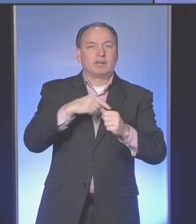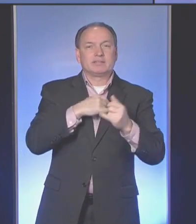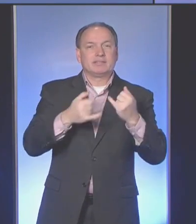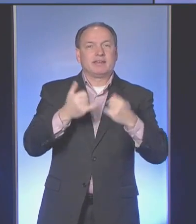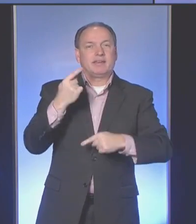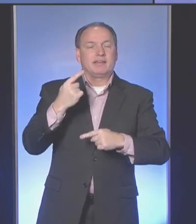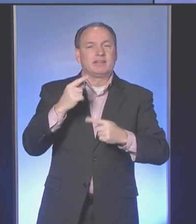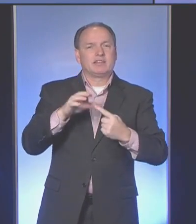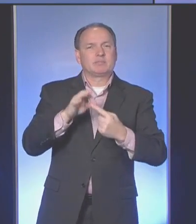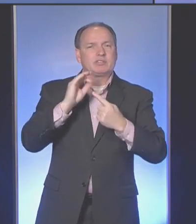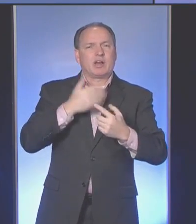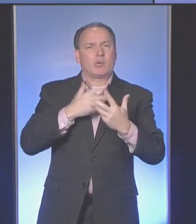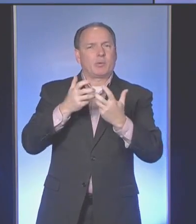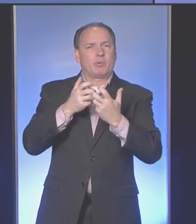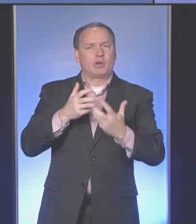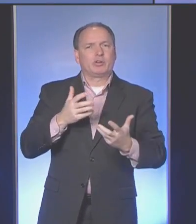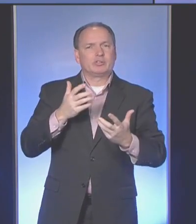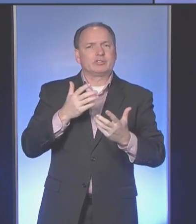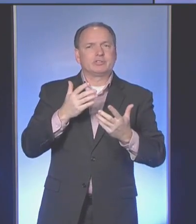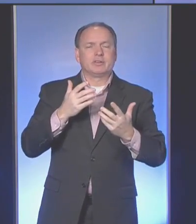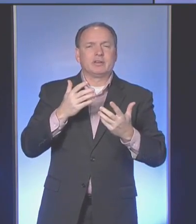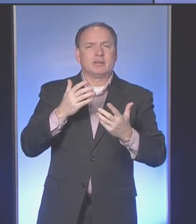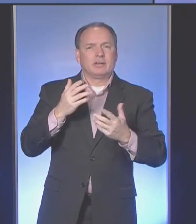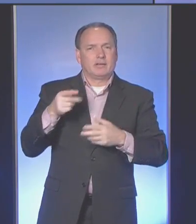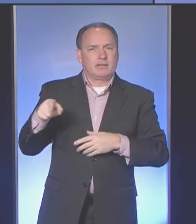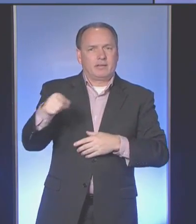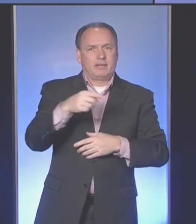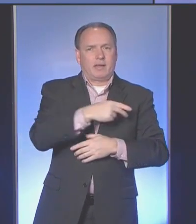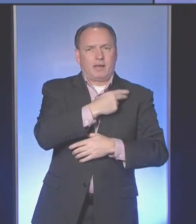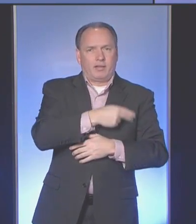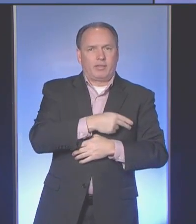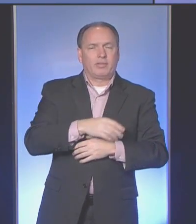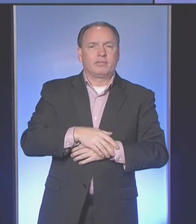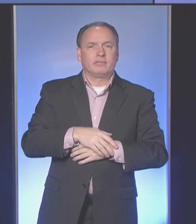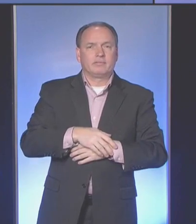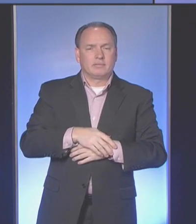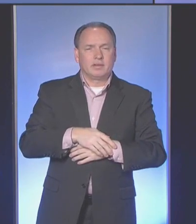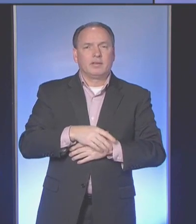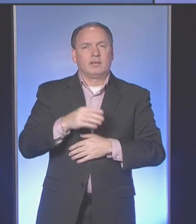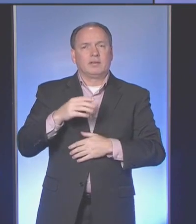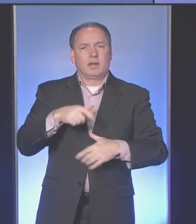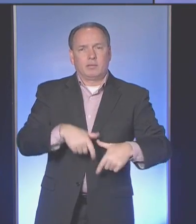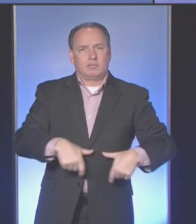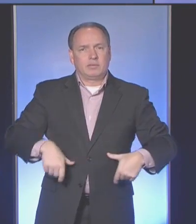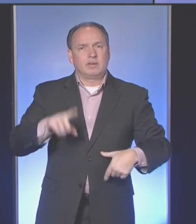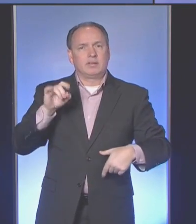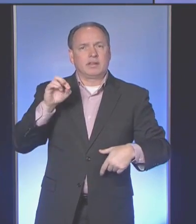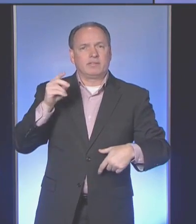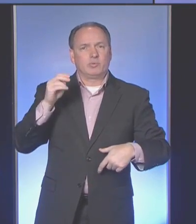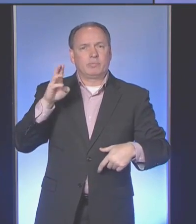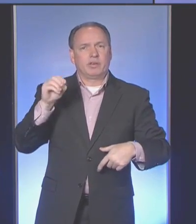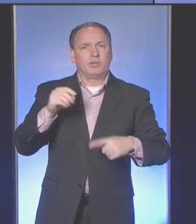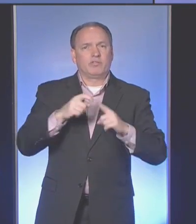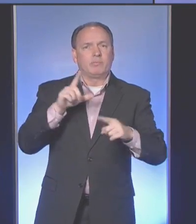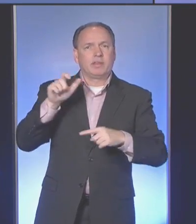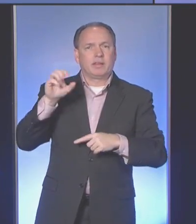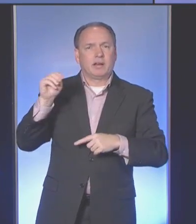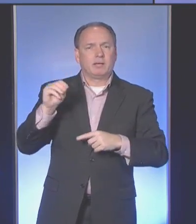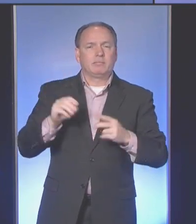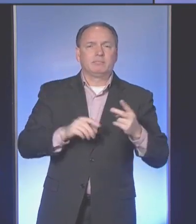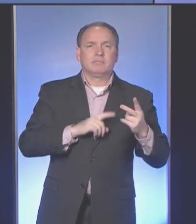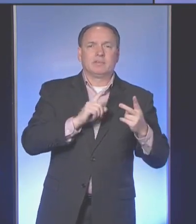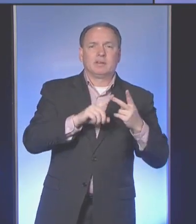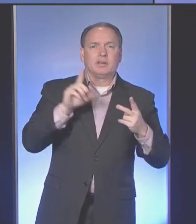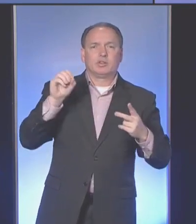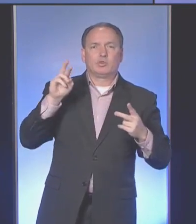our partners in health and that would be Monsignor David Rubino from LeCom, Doreen Summers from the Veterans Hospital,